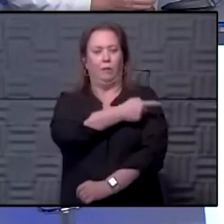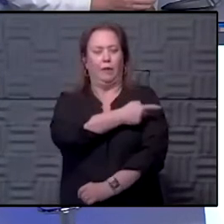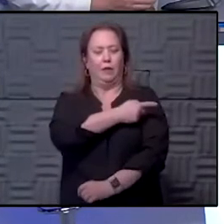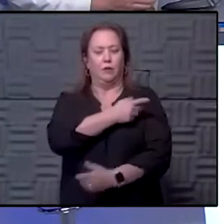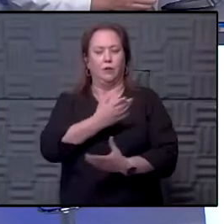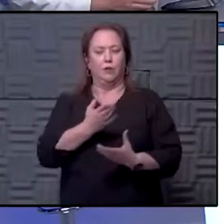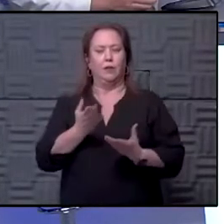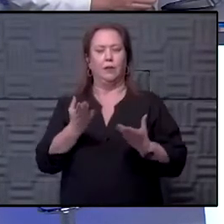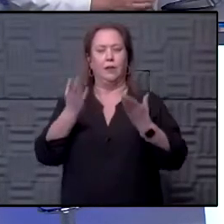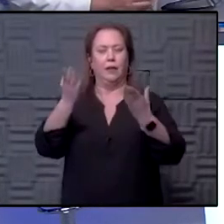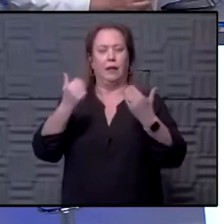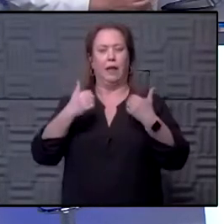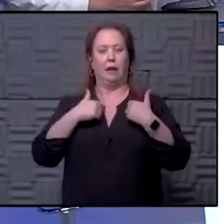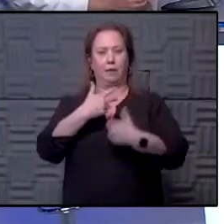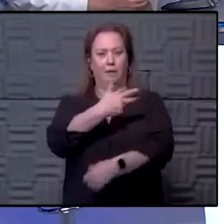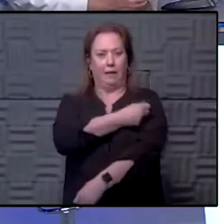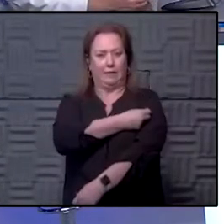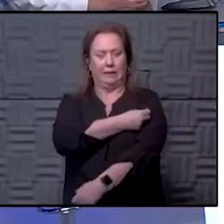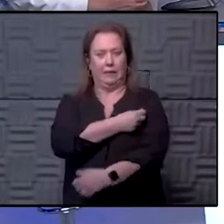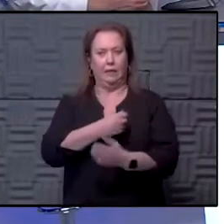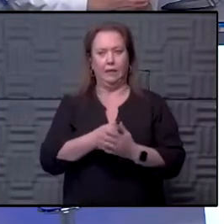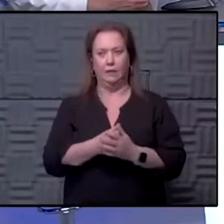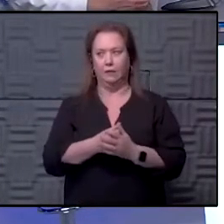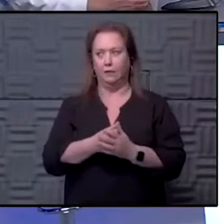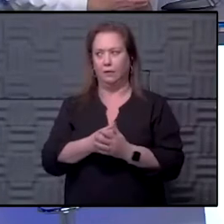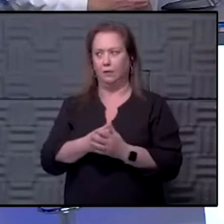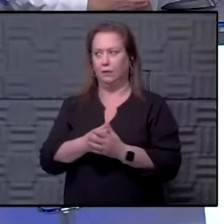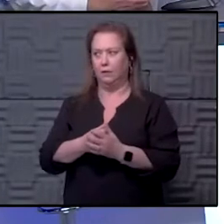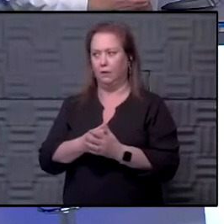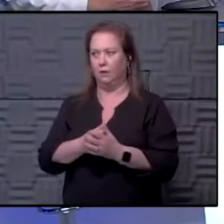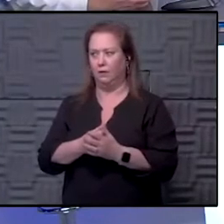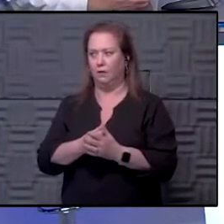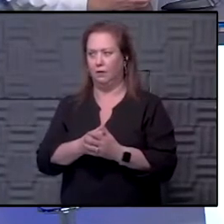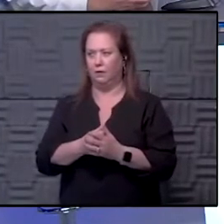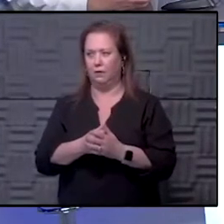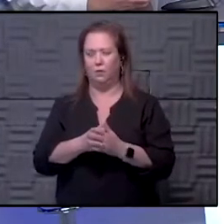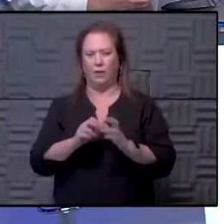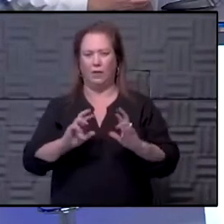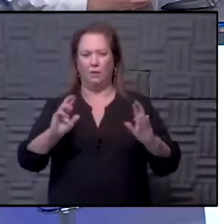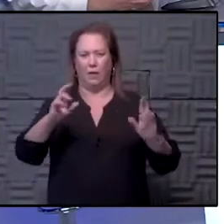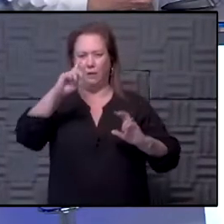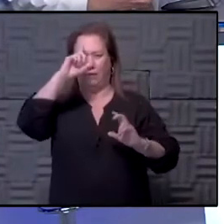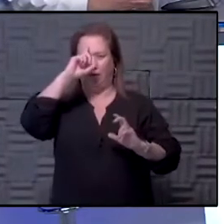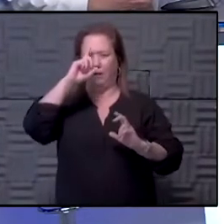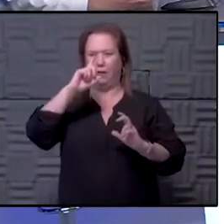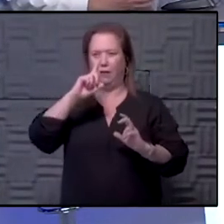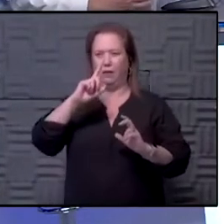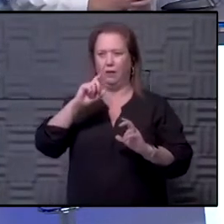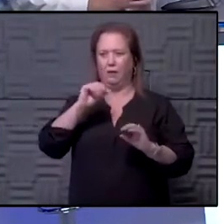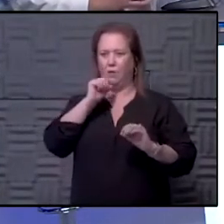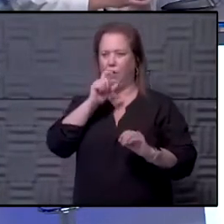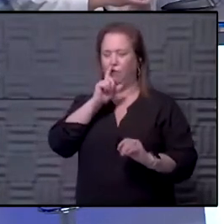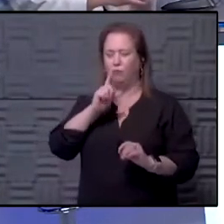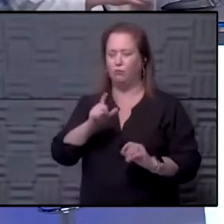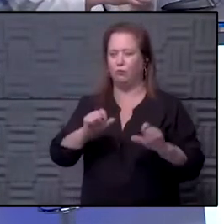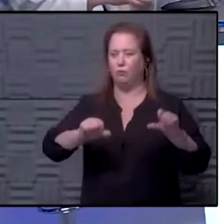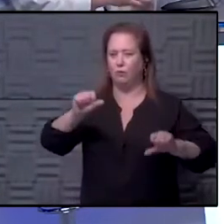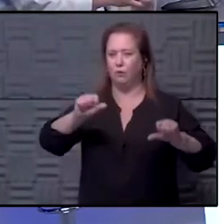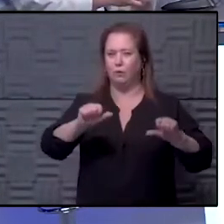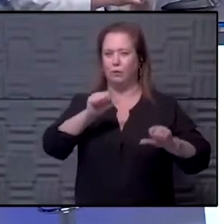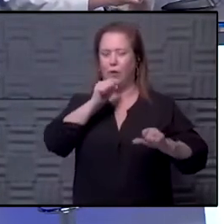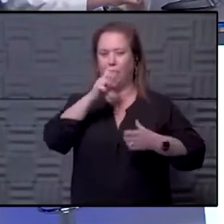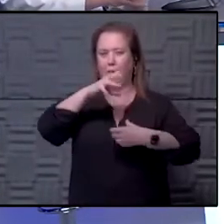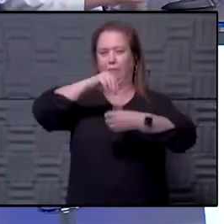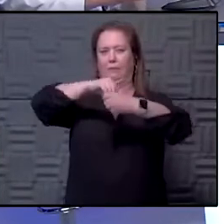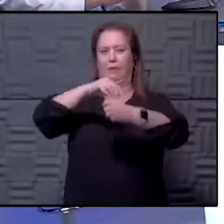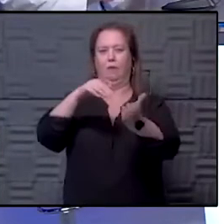admitted right now have been vaccinated? You know, Dec, we kind of prepared for that. And we think the answer is no, but we're not for certain. Yeah, we haven't built that